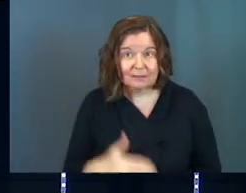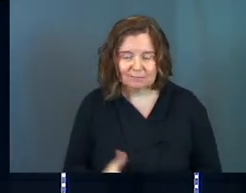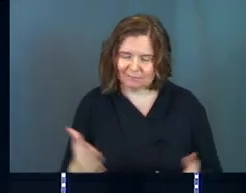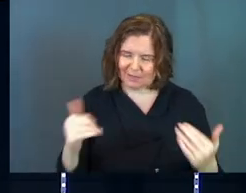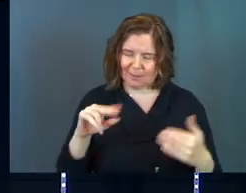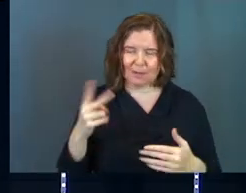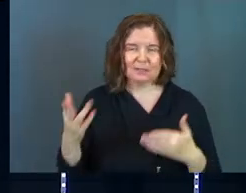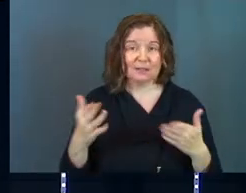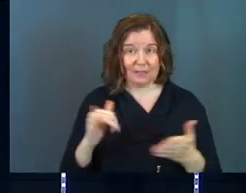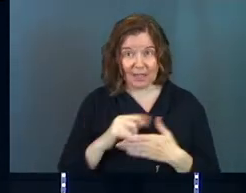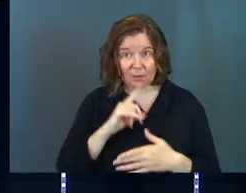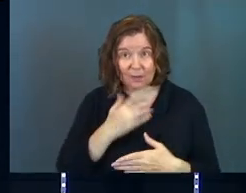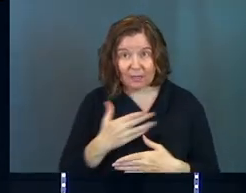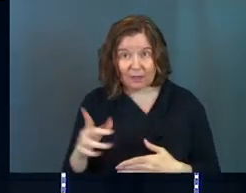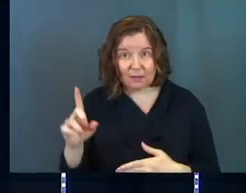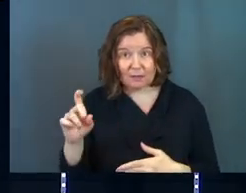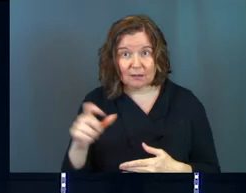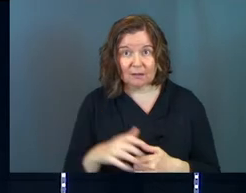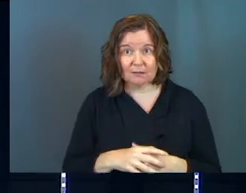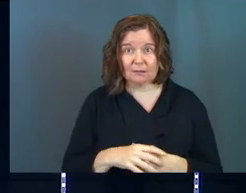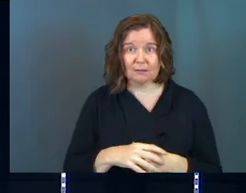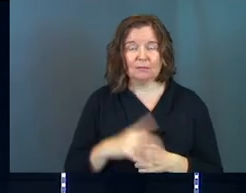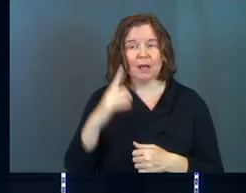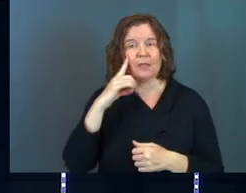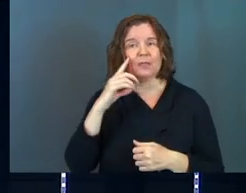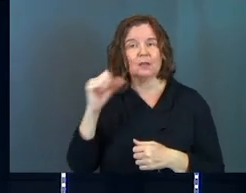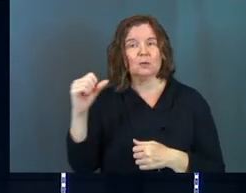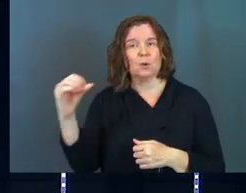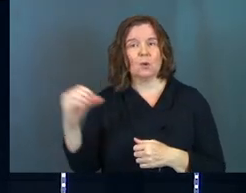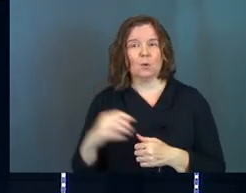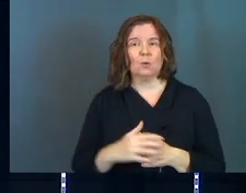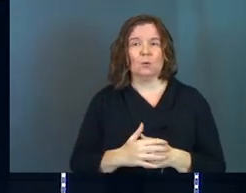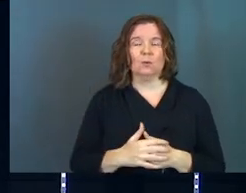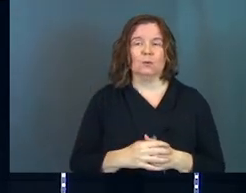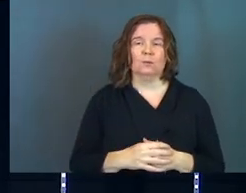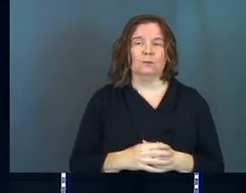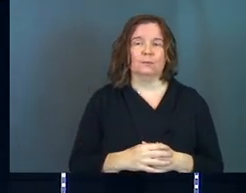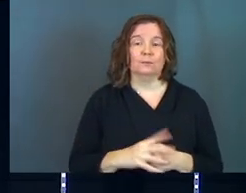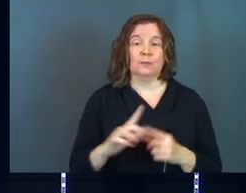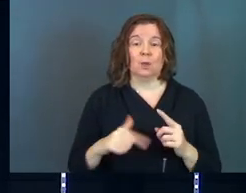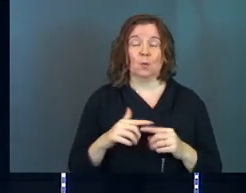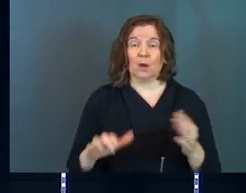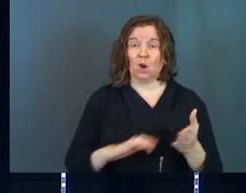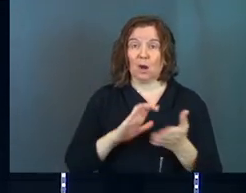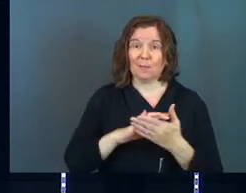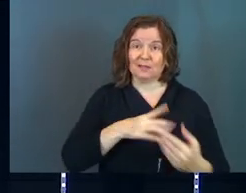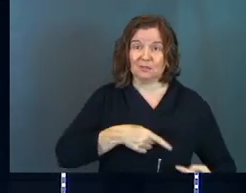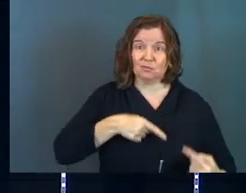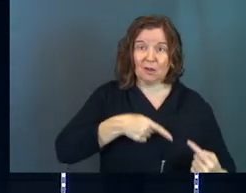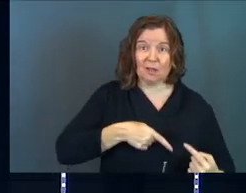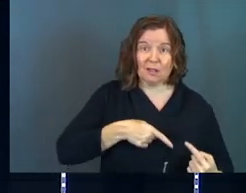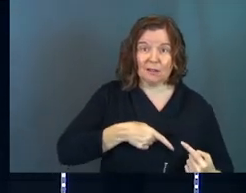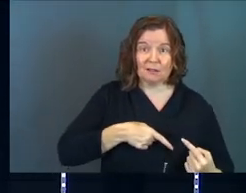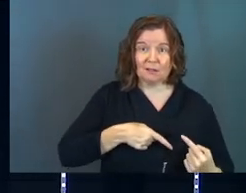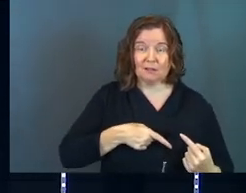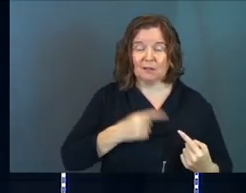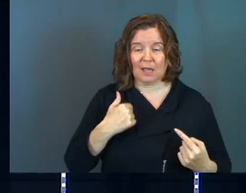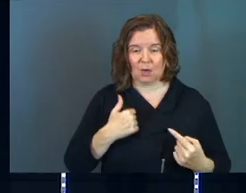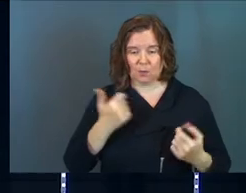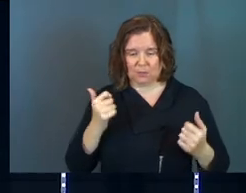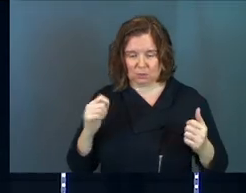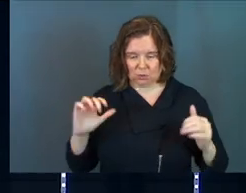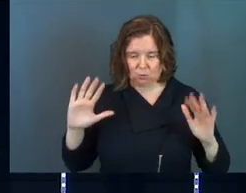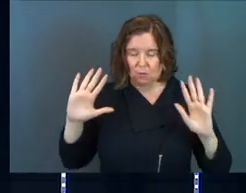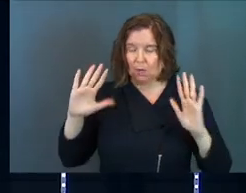Come on, second service, is that a real thing? I think so. And when our marriage is struggling and we